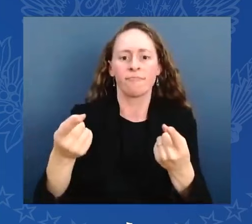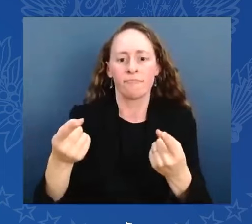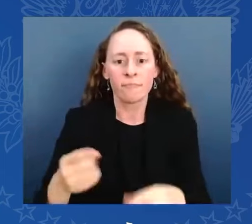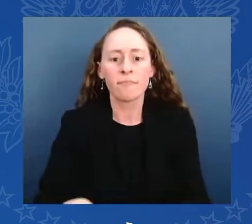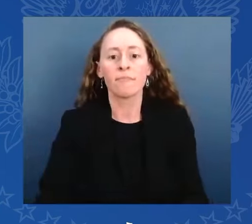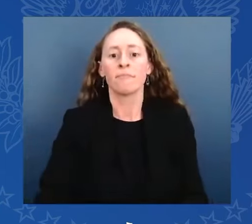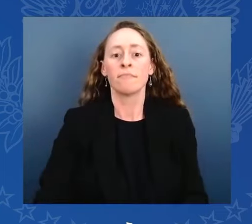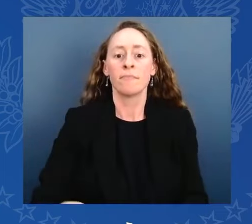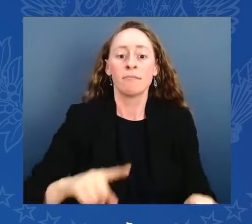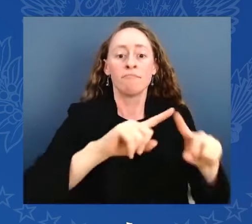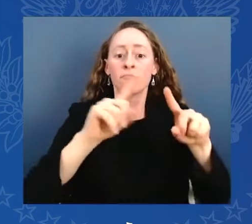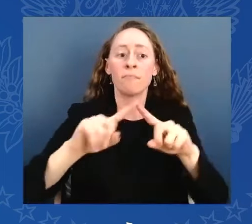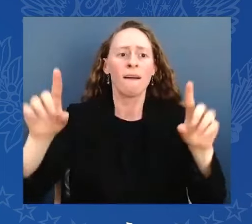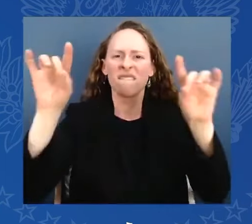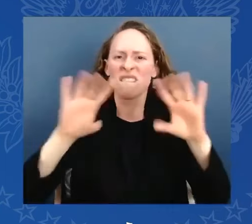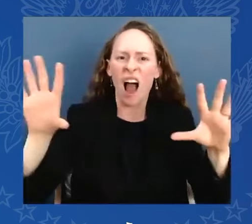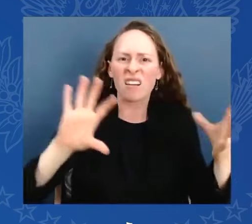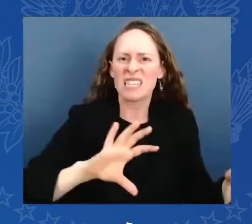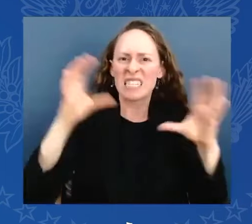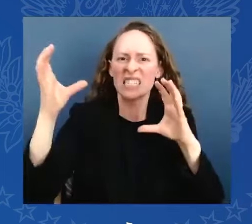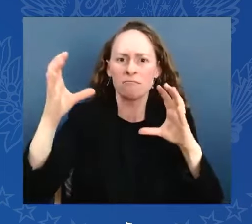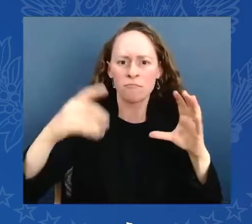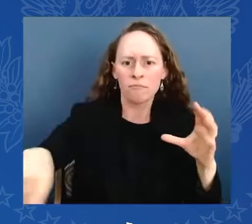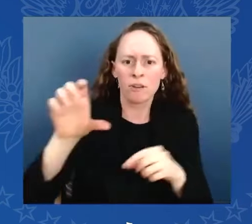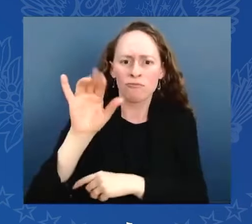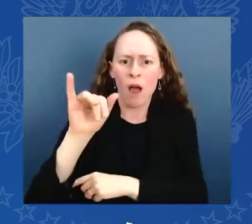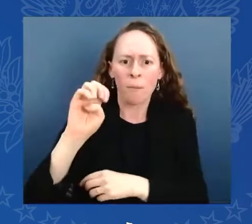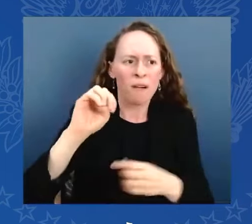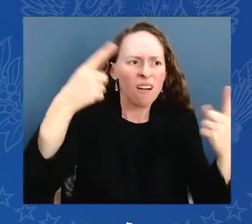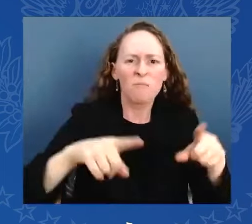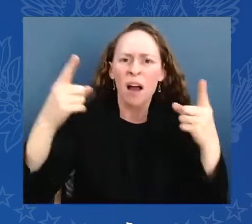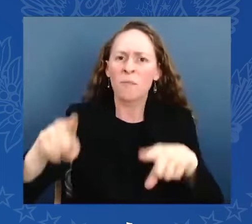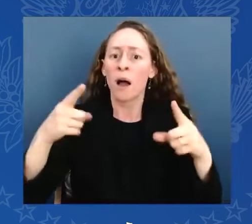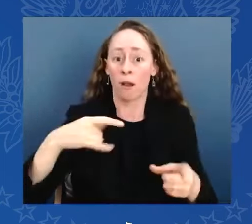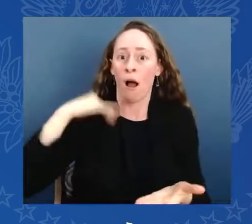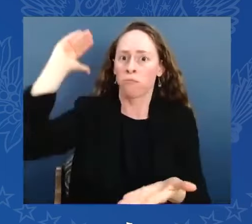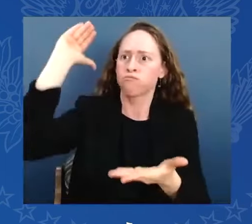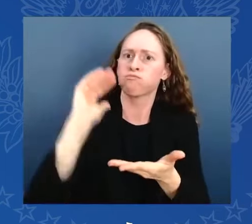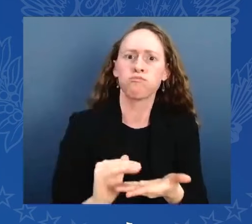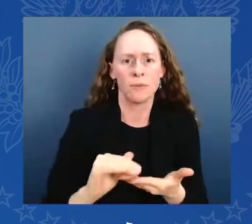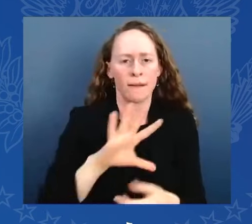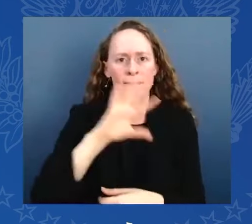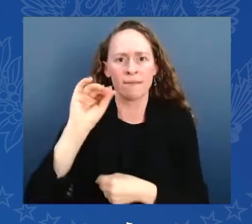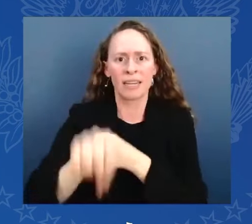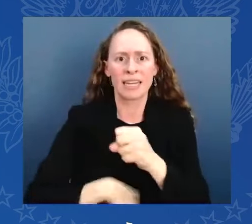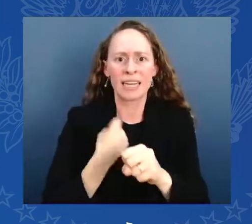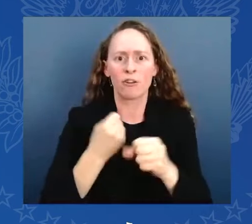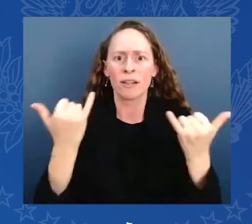securing our border. Border crossings are lower today than when the previous administration left office.